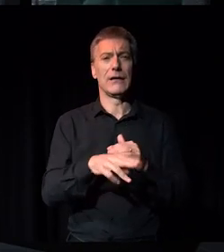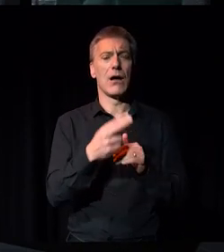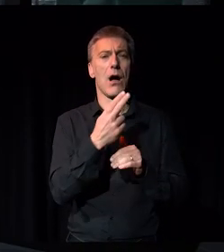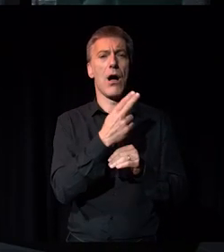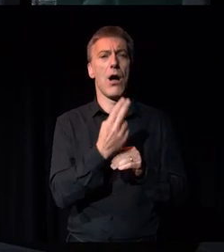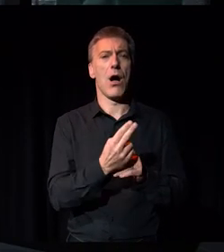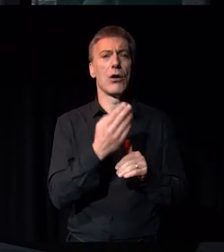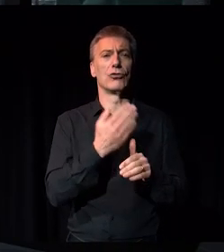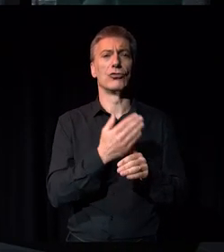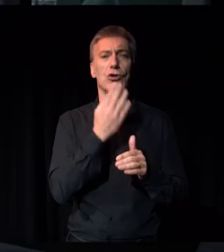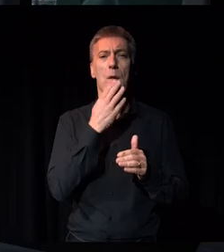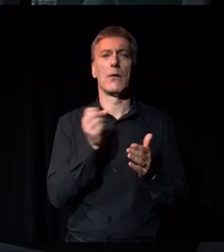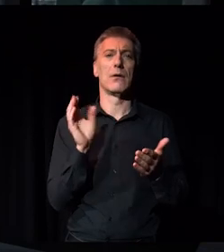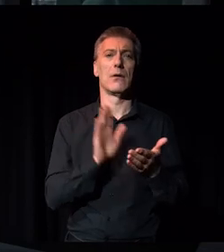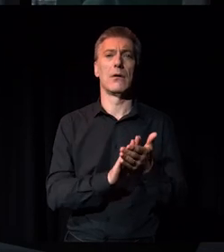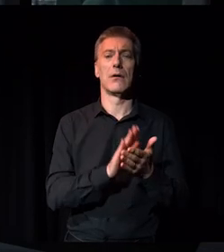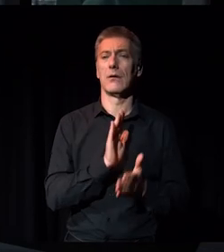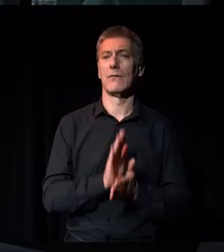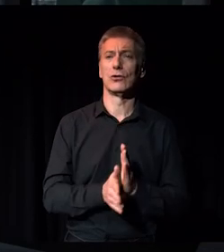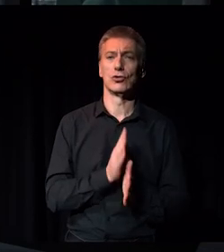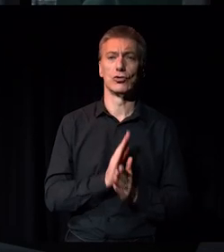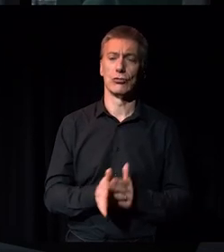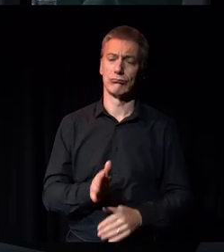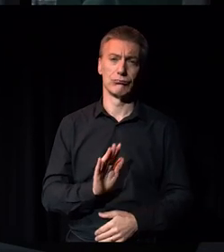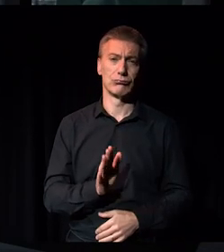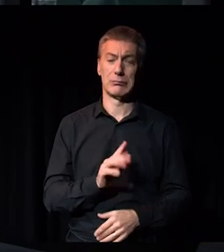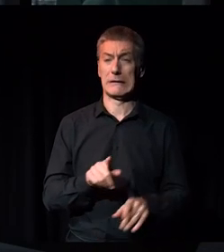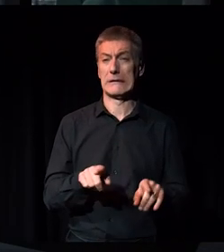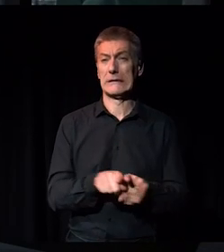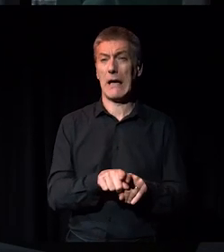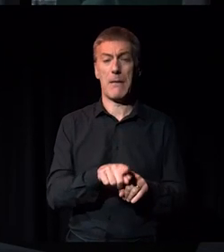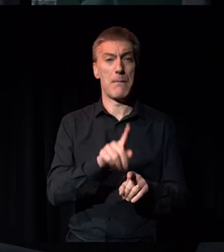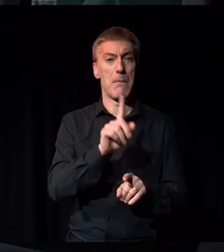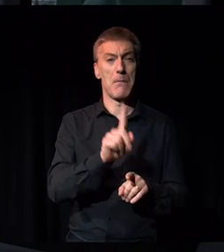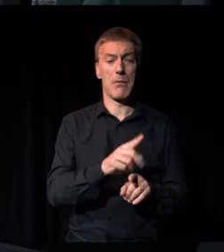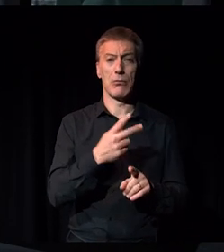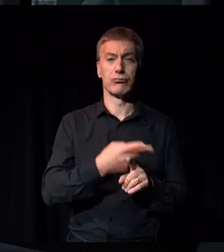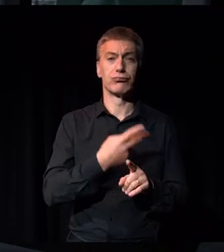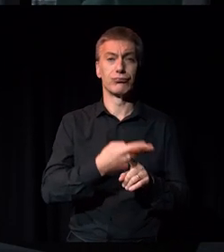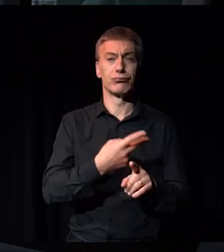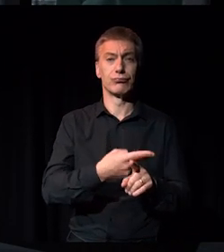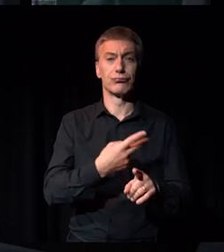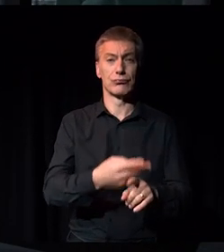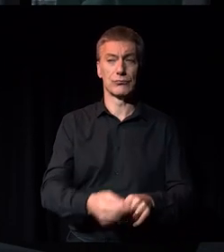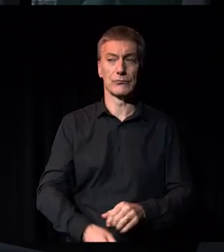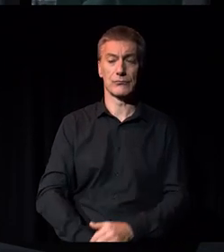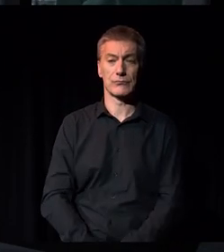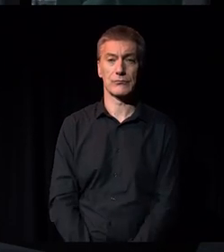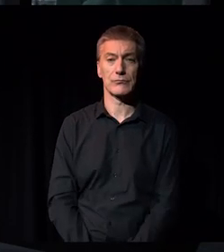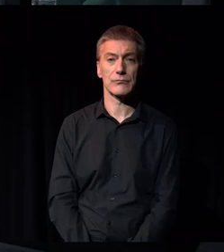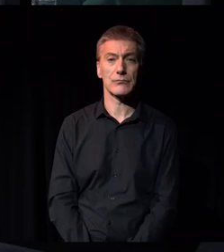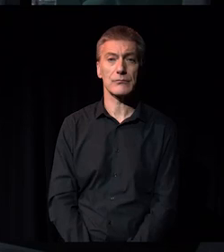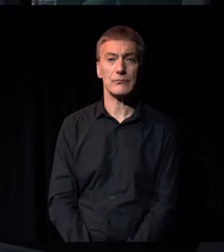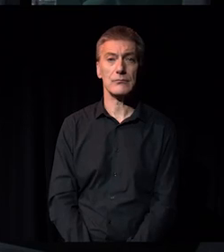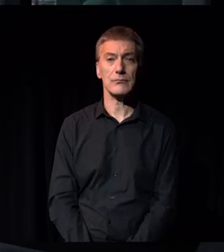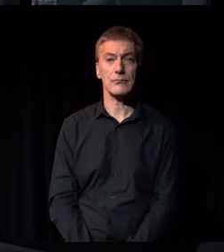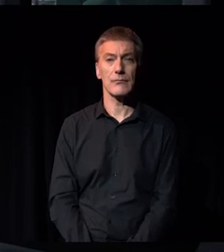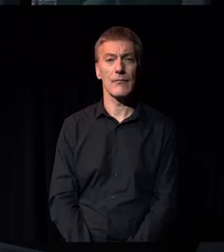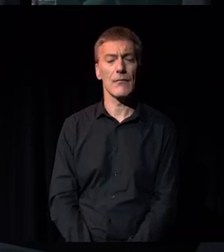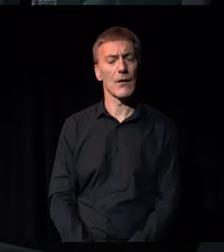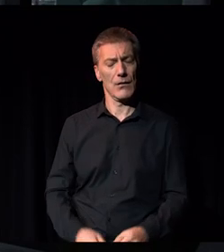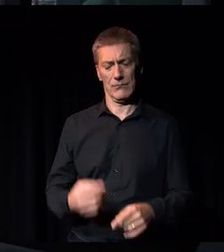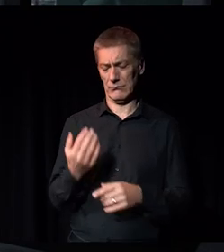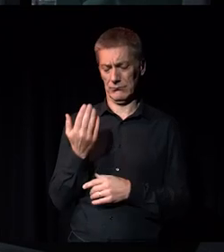that's my advertising done. That's just going to get you the same people you've always had. I'm pretty sure there was mention earlier of just banning voluntary